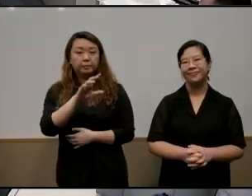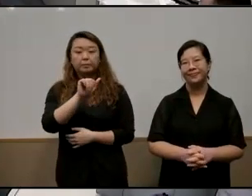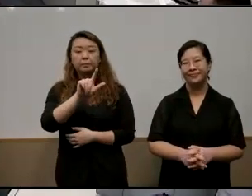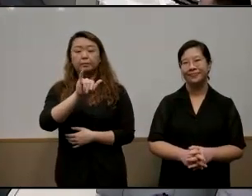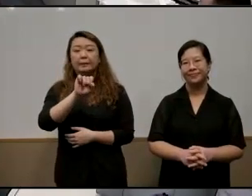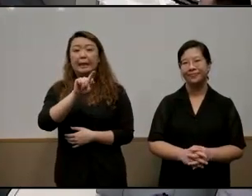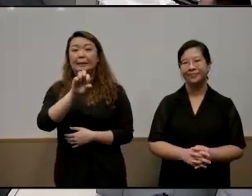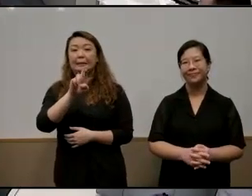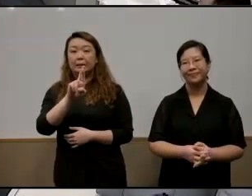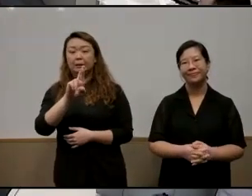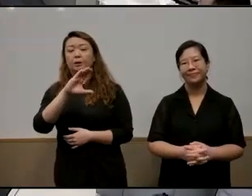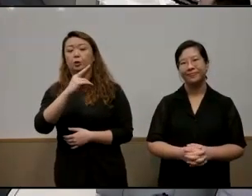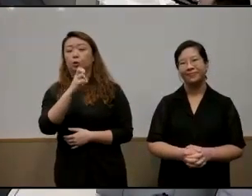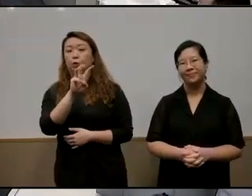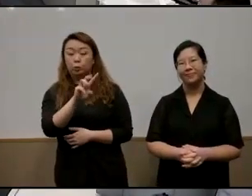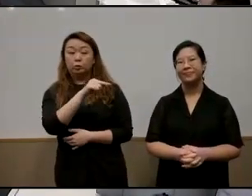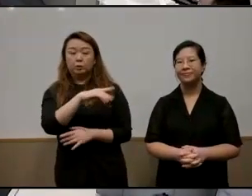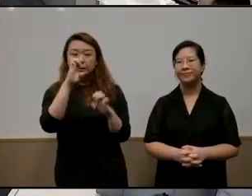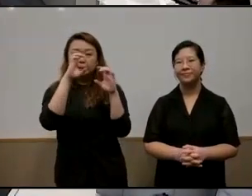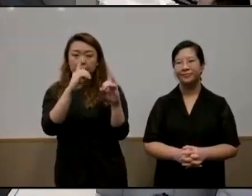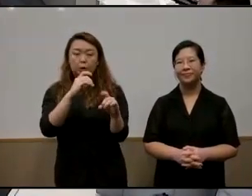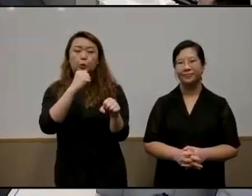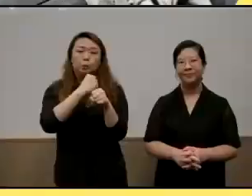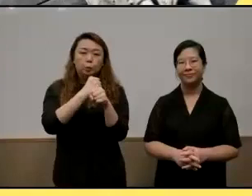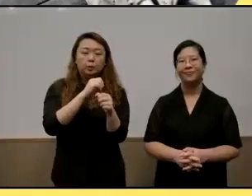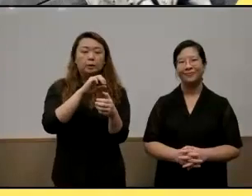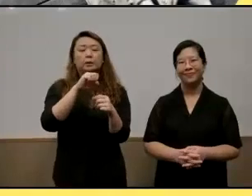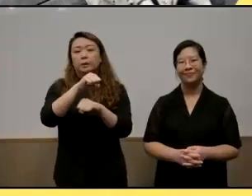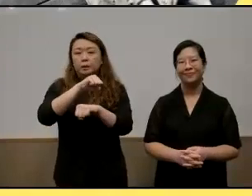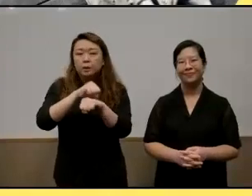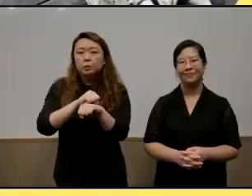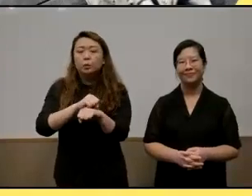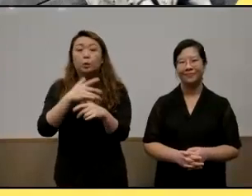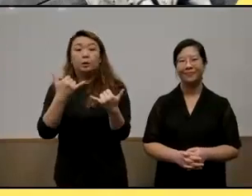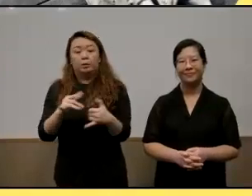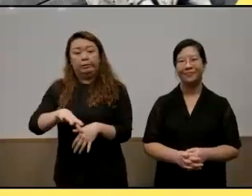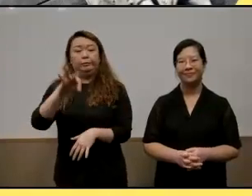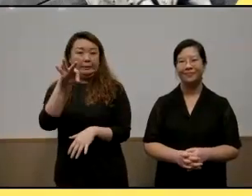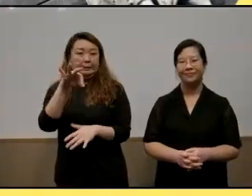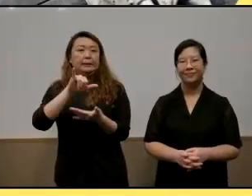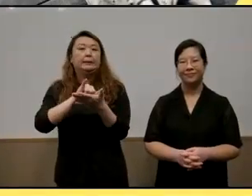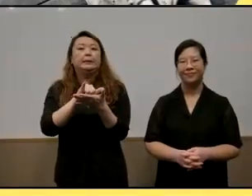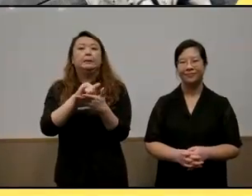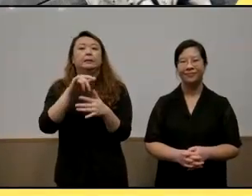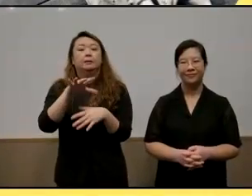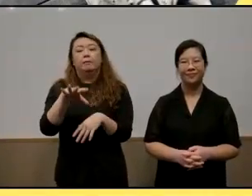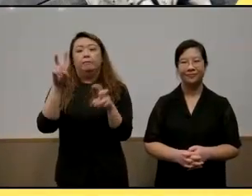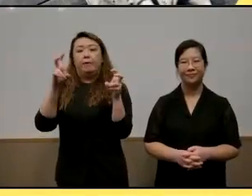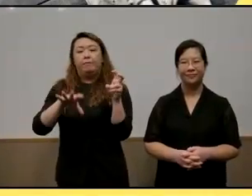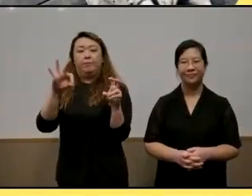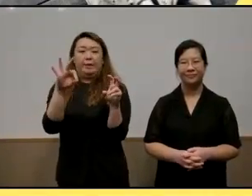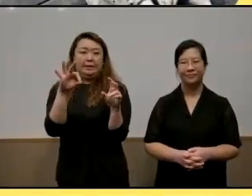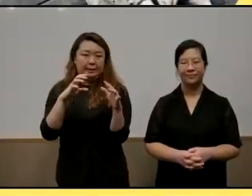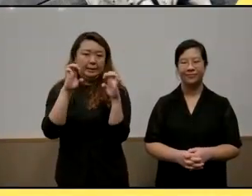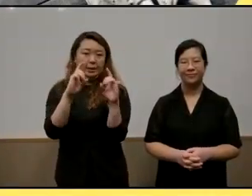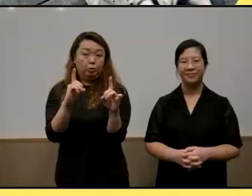who is an educator trained in singapore worked in singapore schools and today is the founder of findings education to share a little